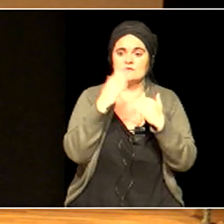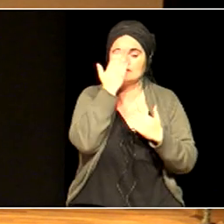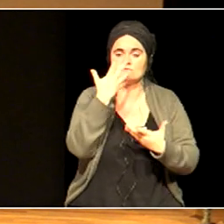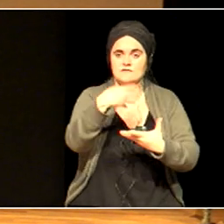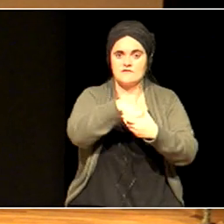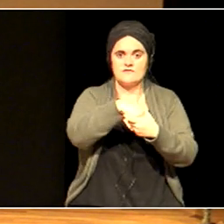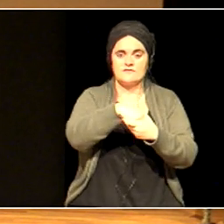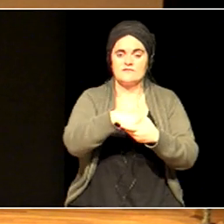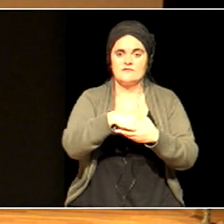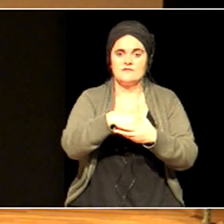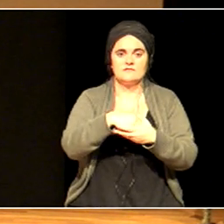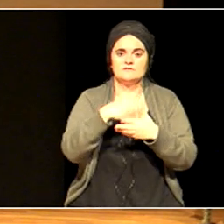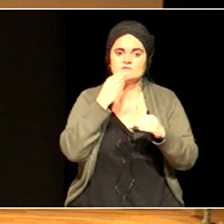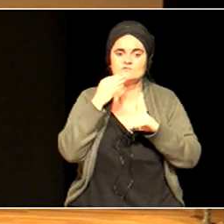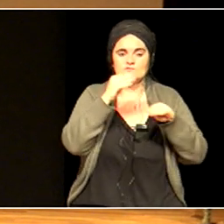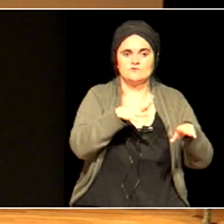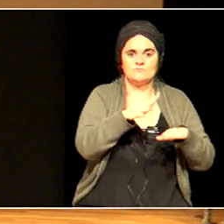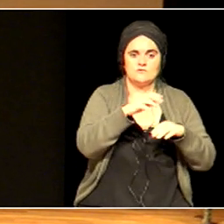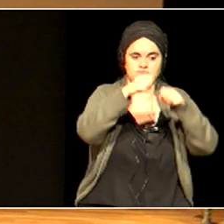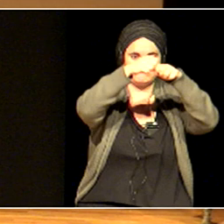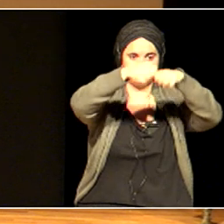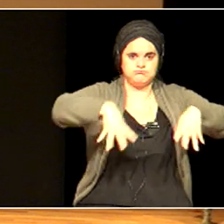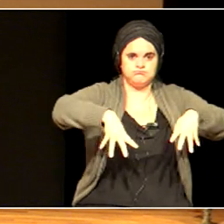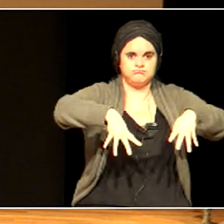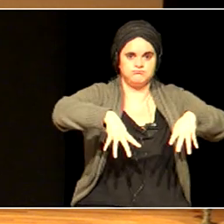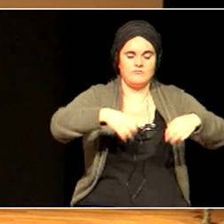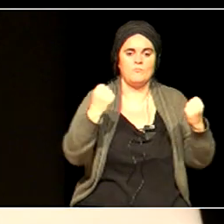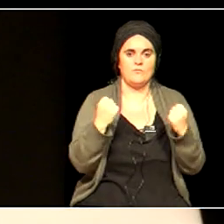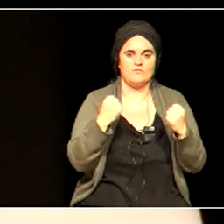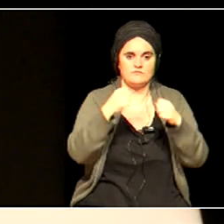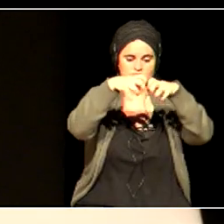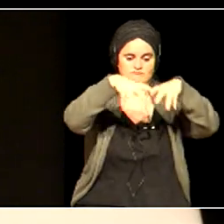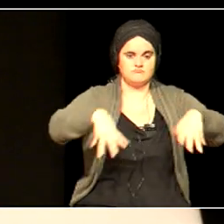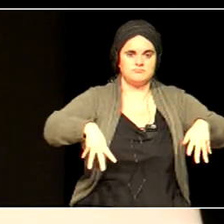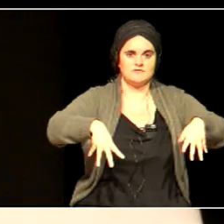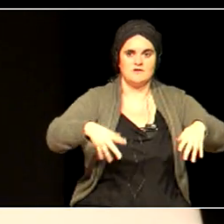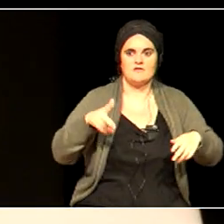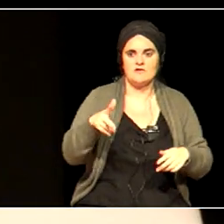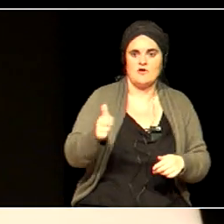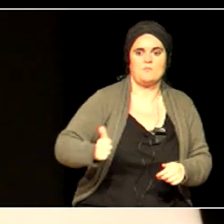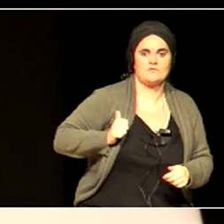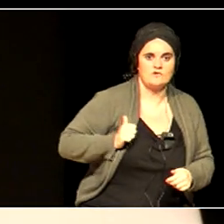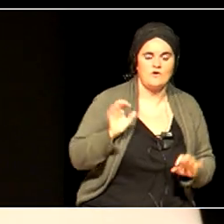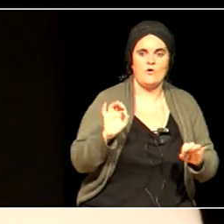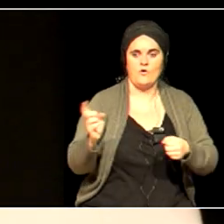Rights by opportunity. Participation by consumption.